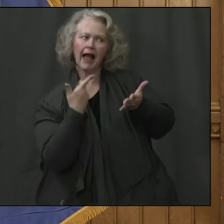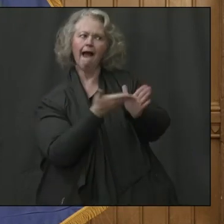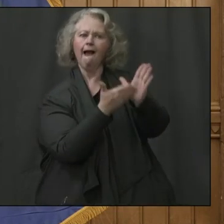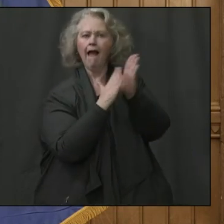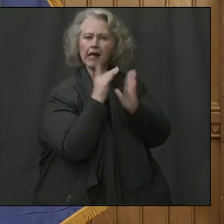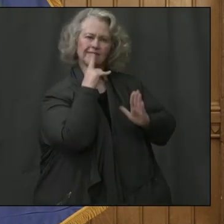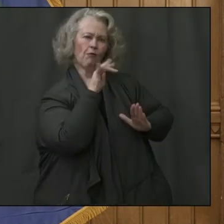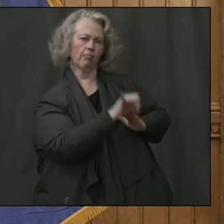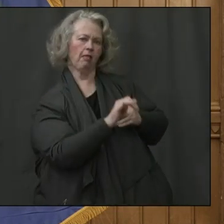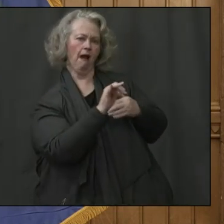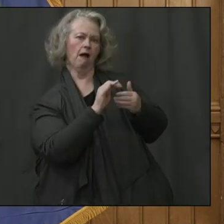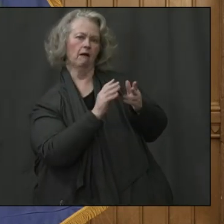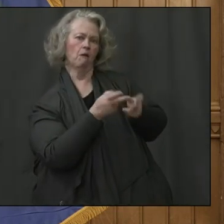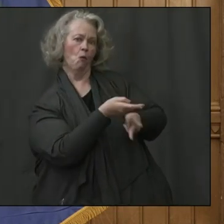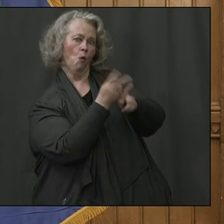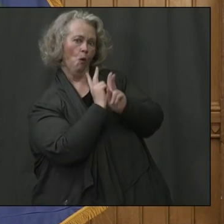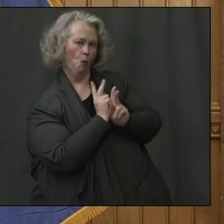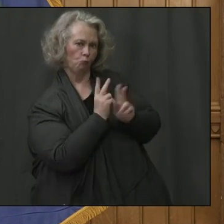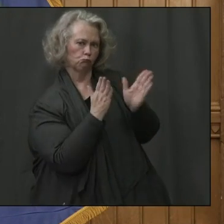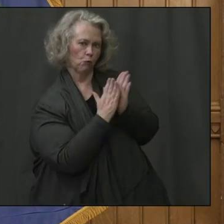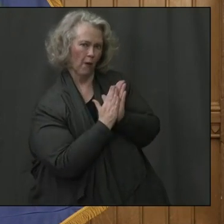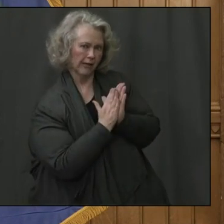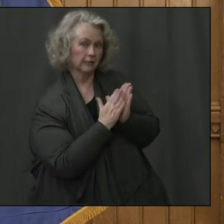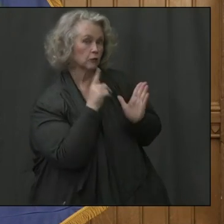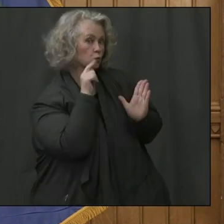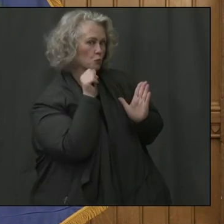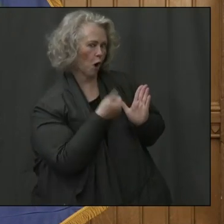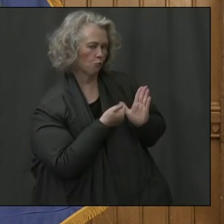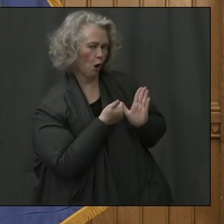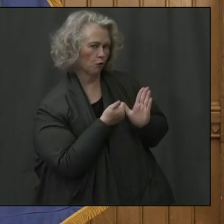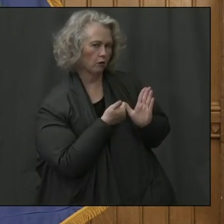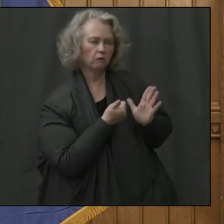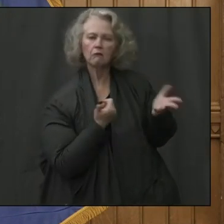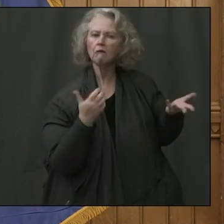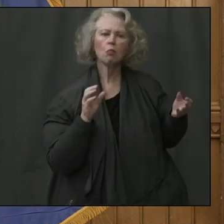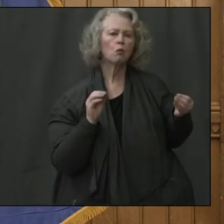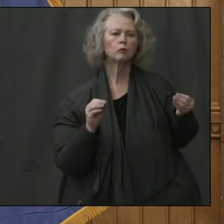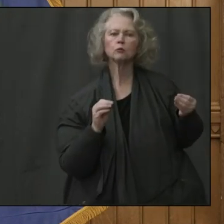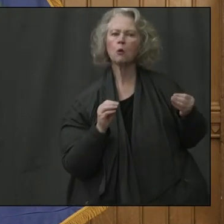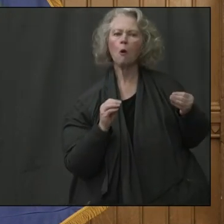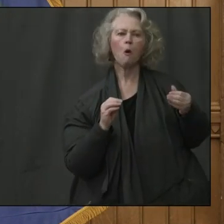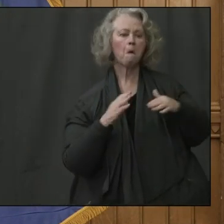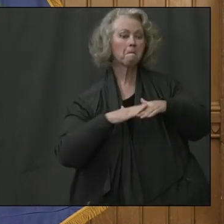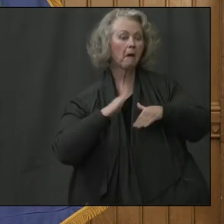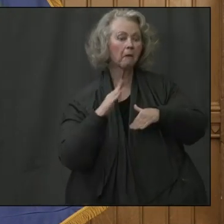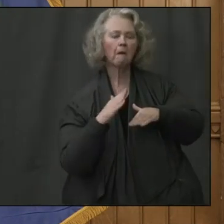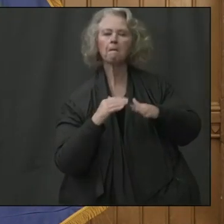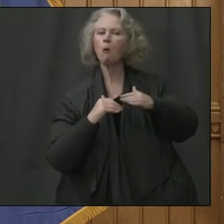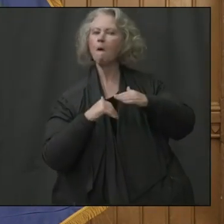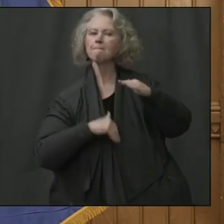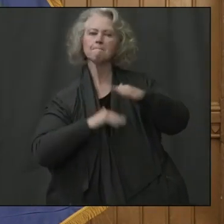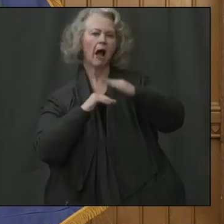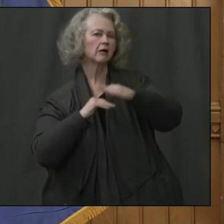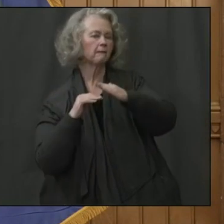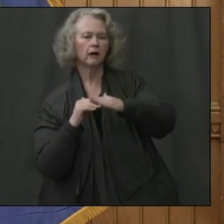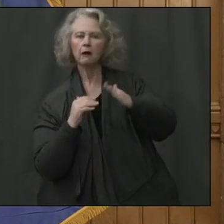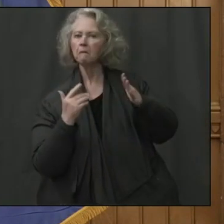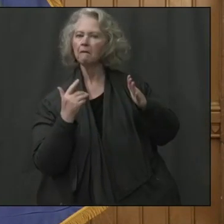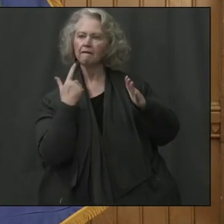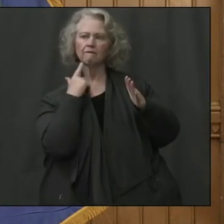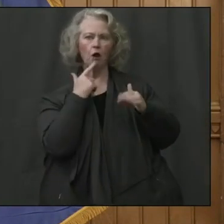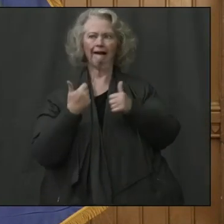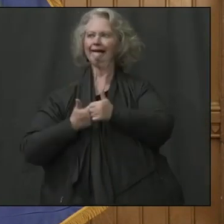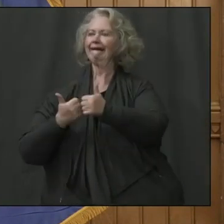loan, um, request in tomorrow because there's no minimum or maximum amount that any state can get for the, um,